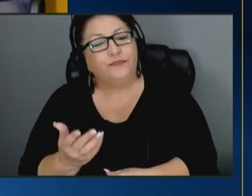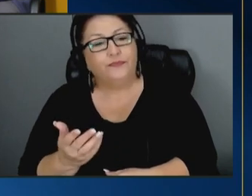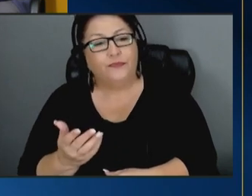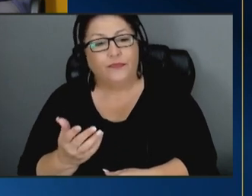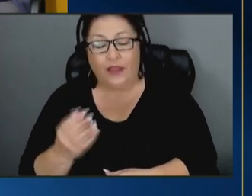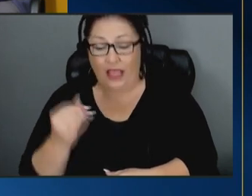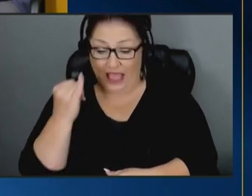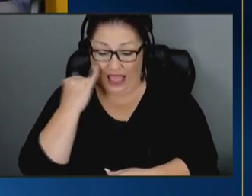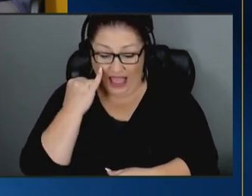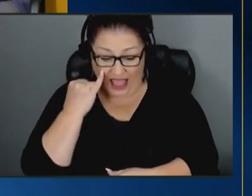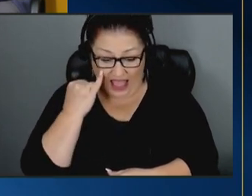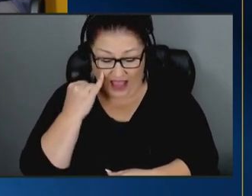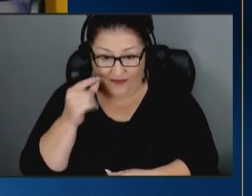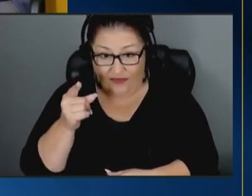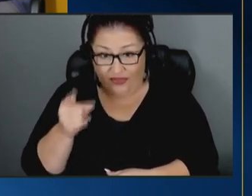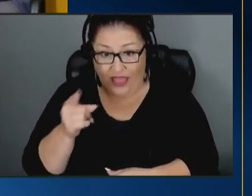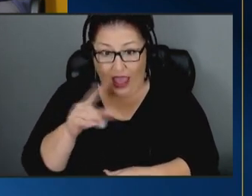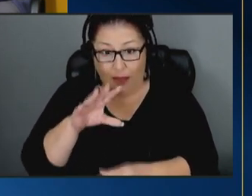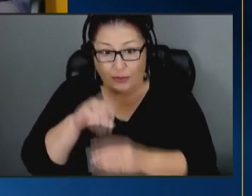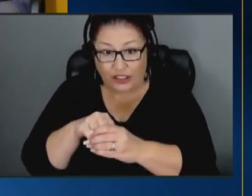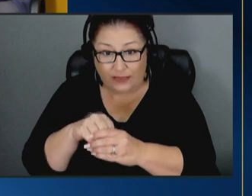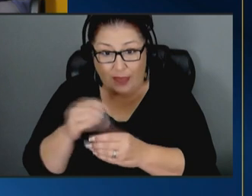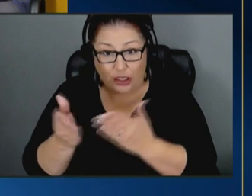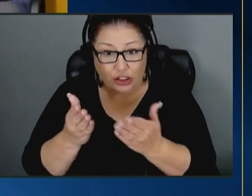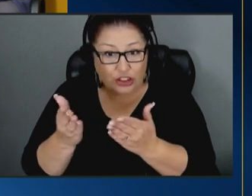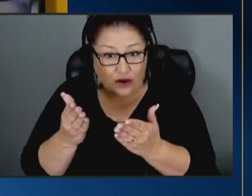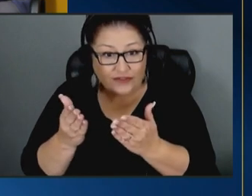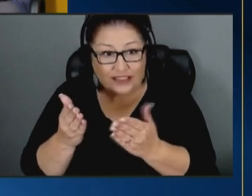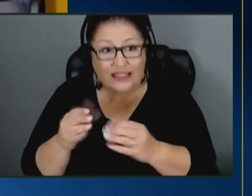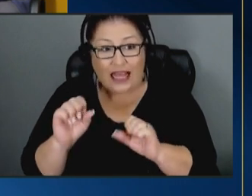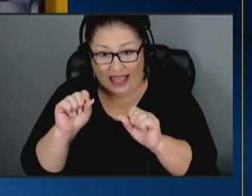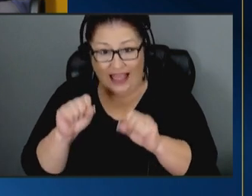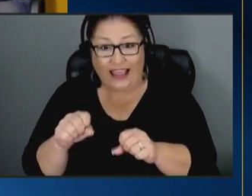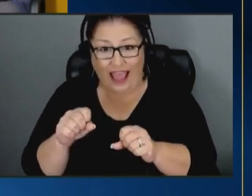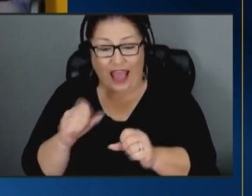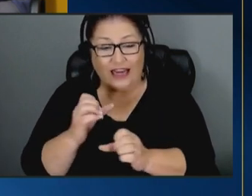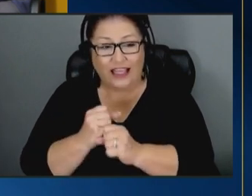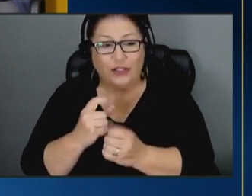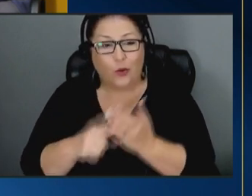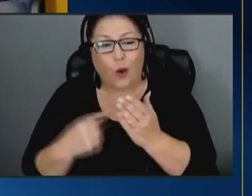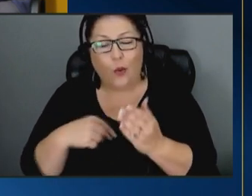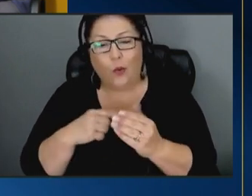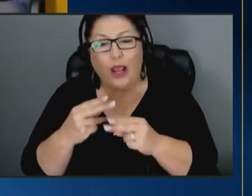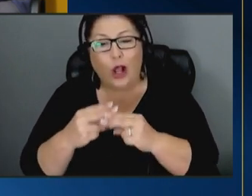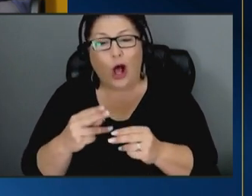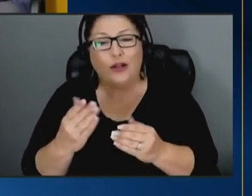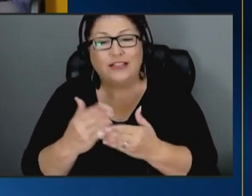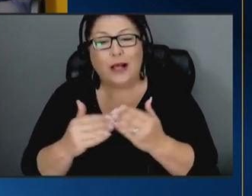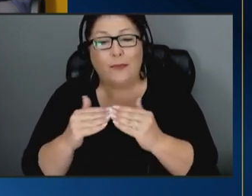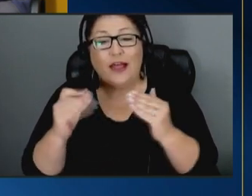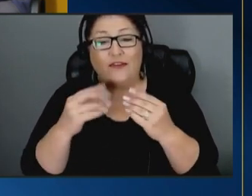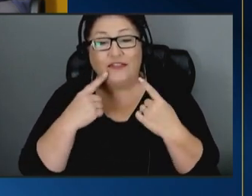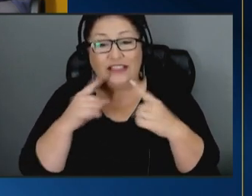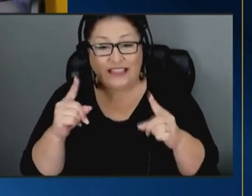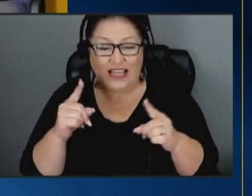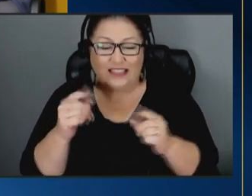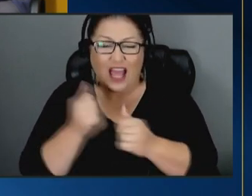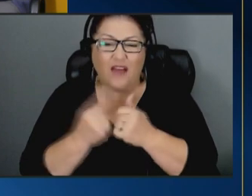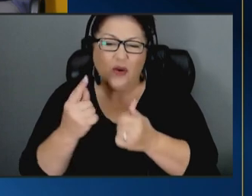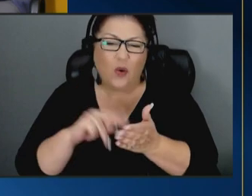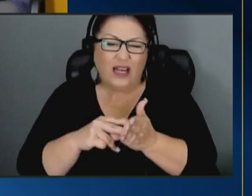by chance they participate in services they can get to what we call some level of success and everyone defines that differently